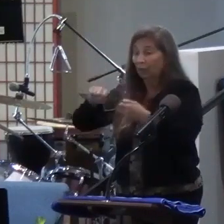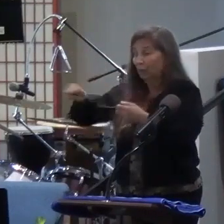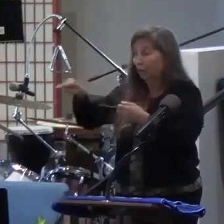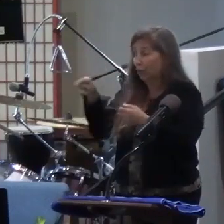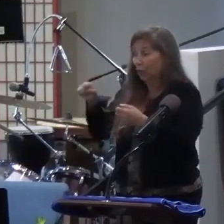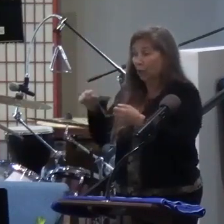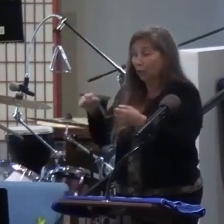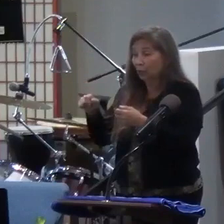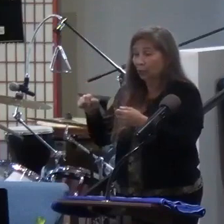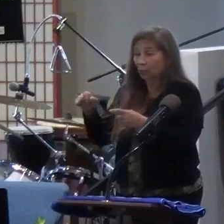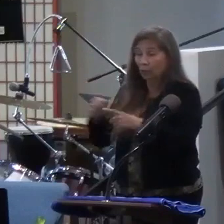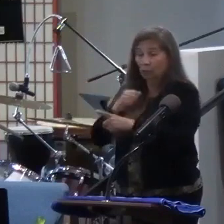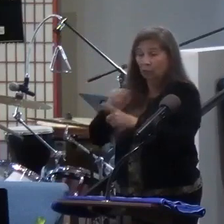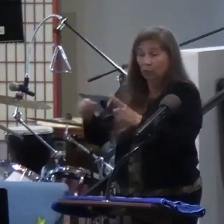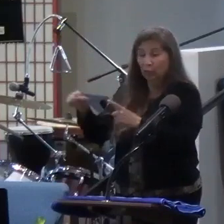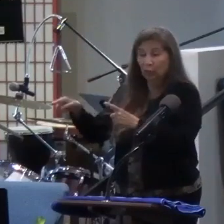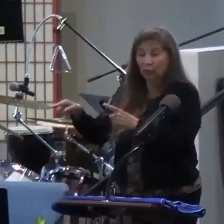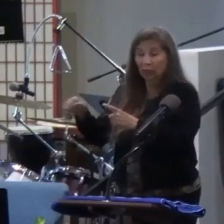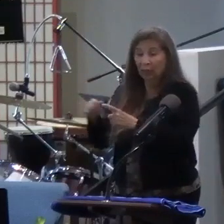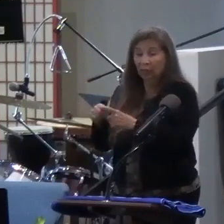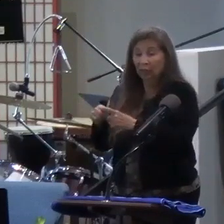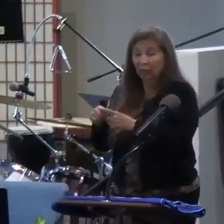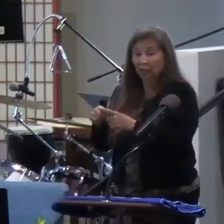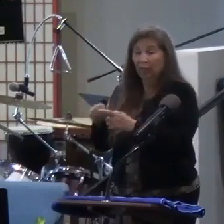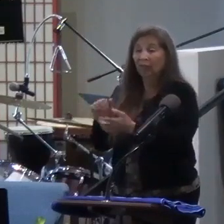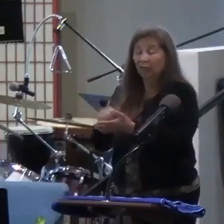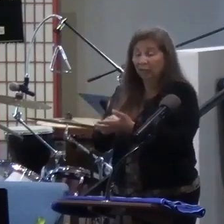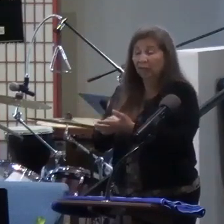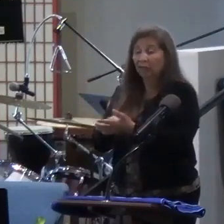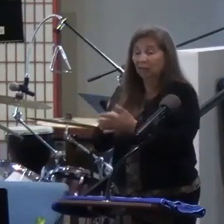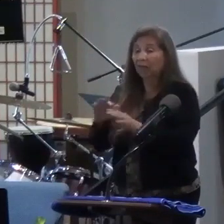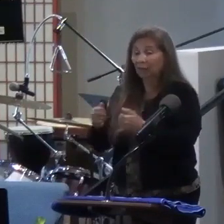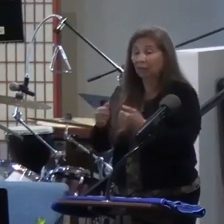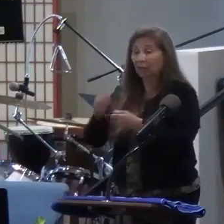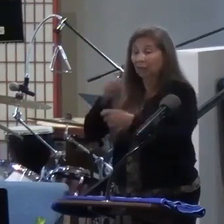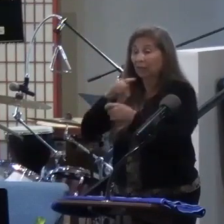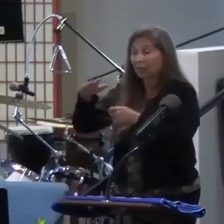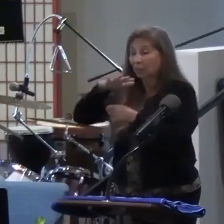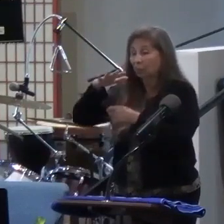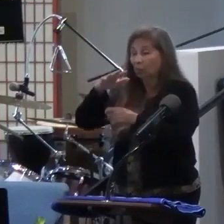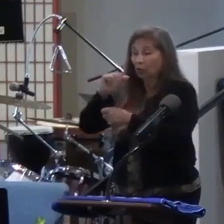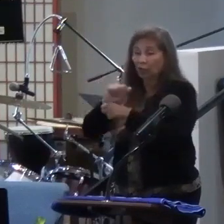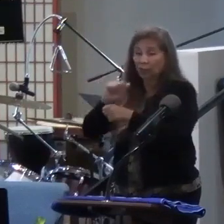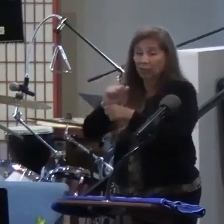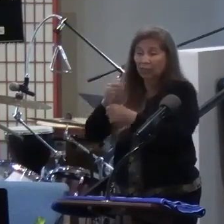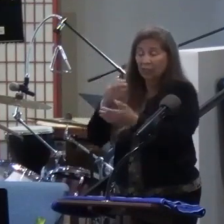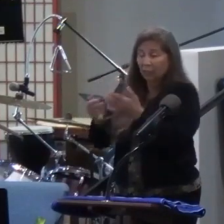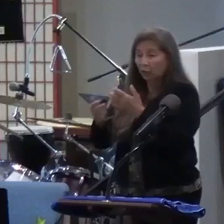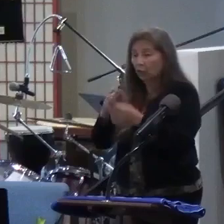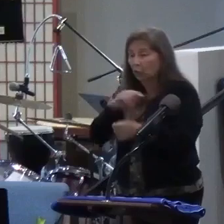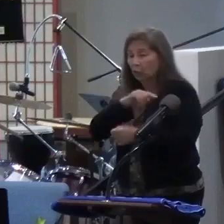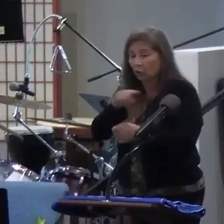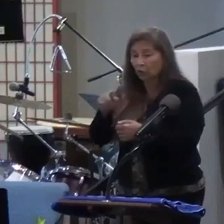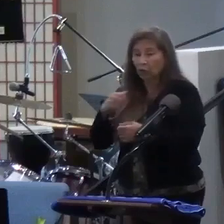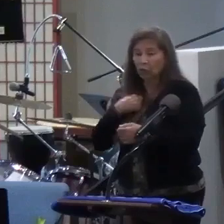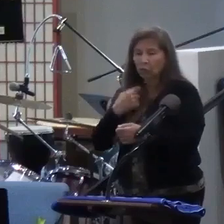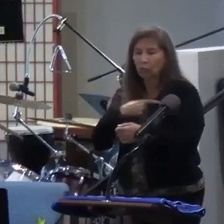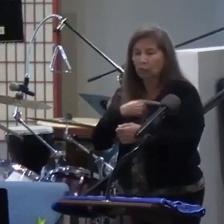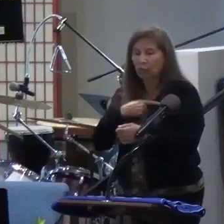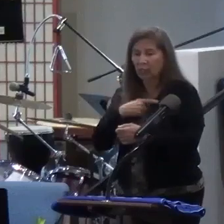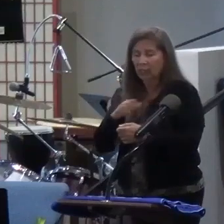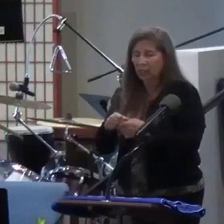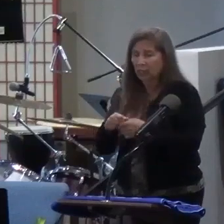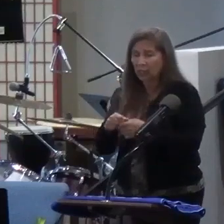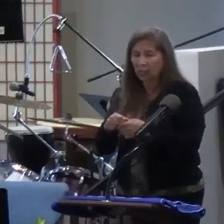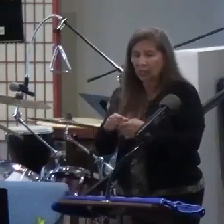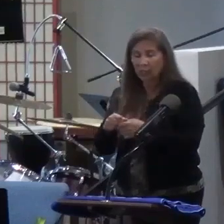who he persecuted. That's how the kingdom works. That even those who we have maybe messed up in the past with,